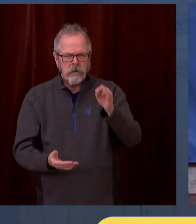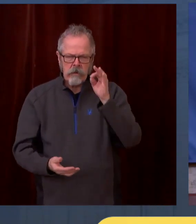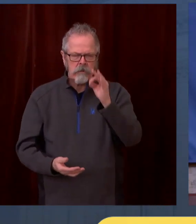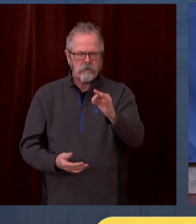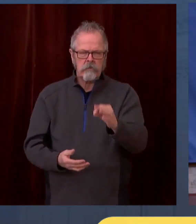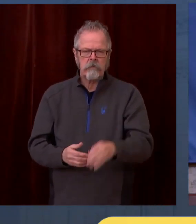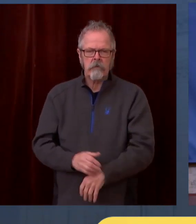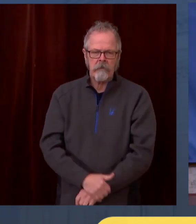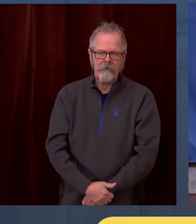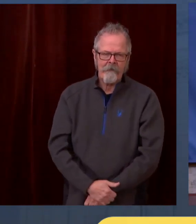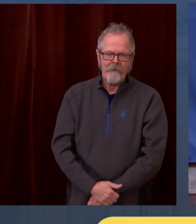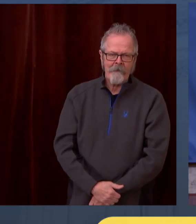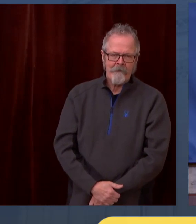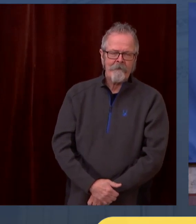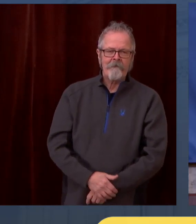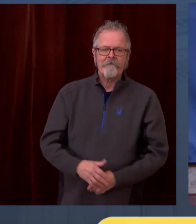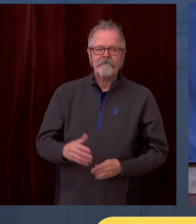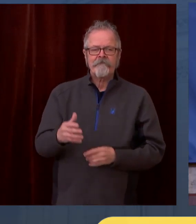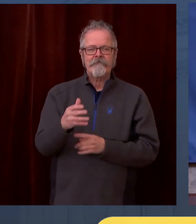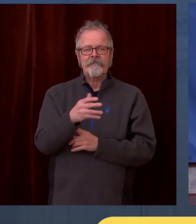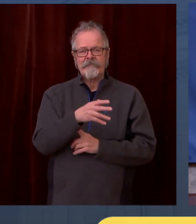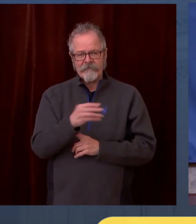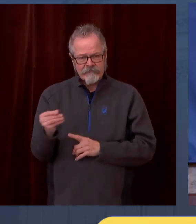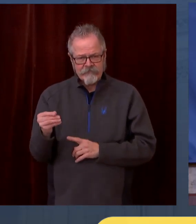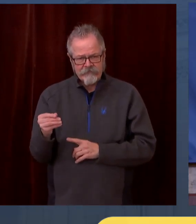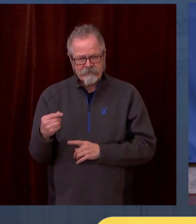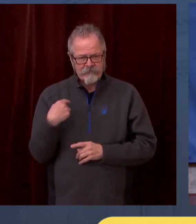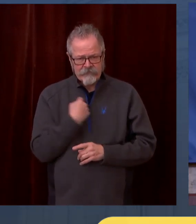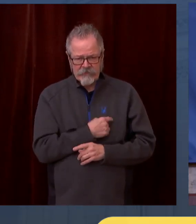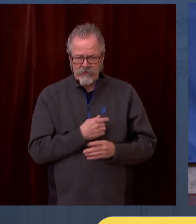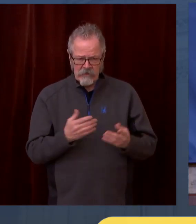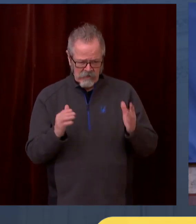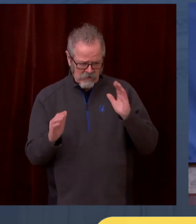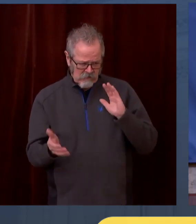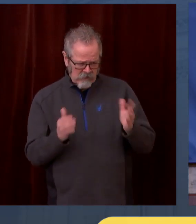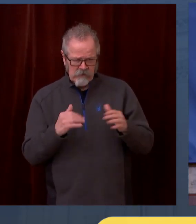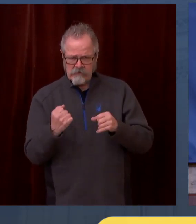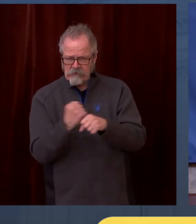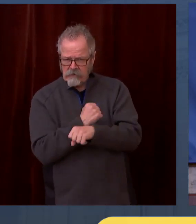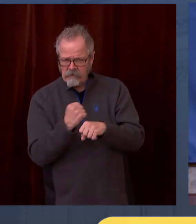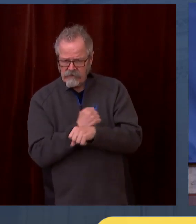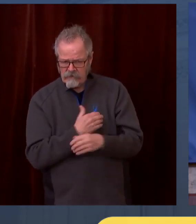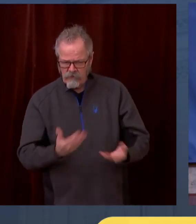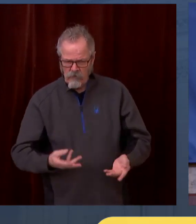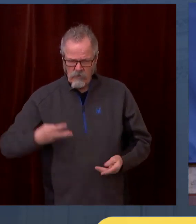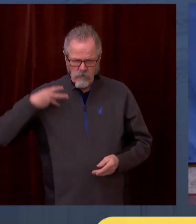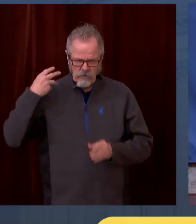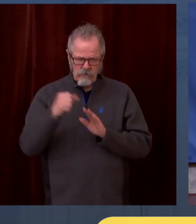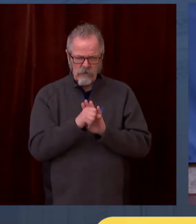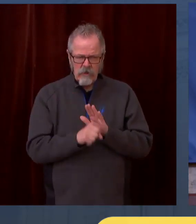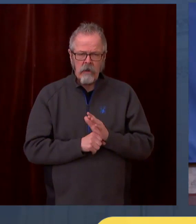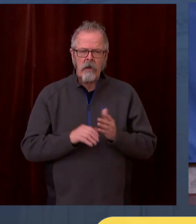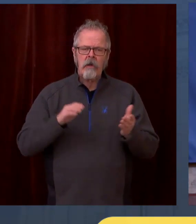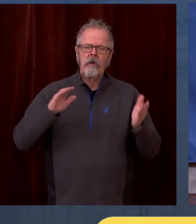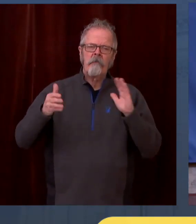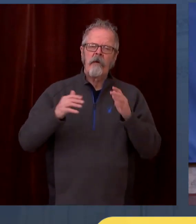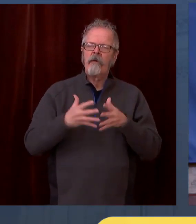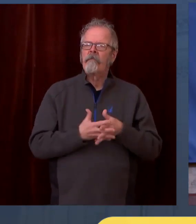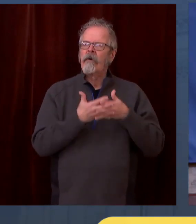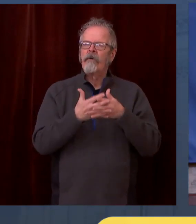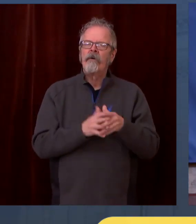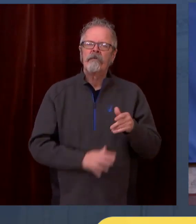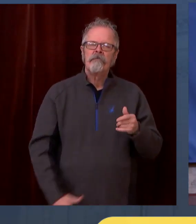are in our state and what they are internationally and nationally. Because obviously those national and international trends affect us ultimately